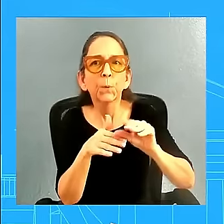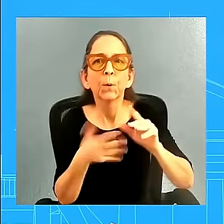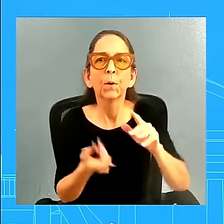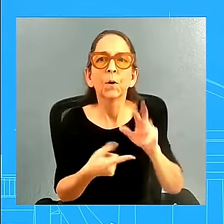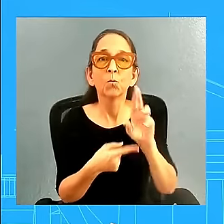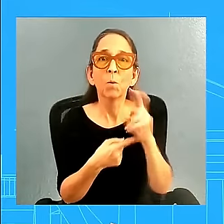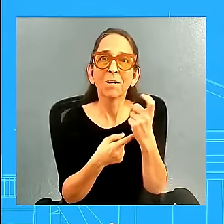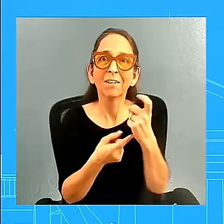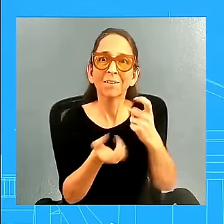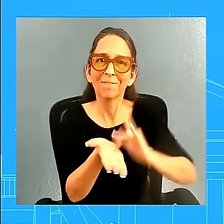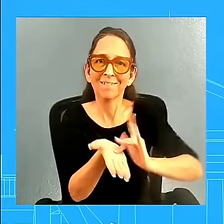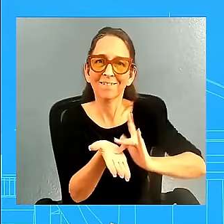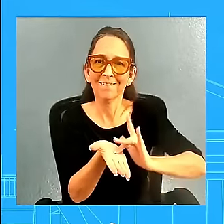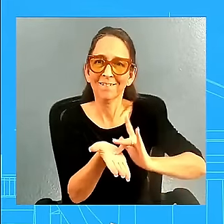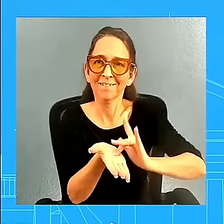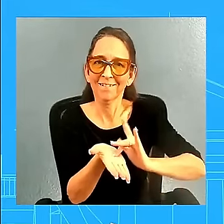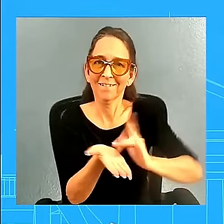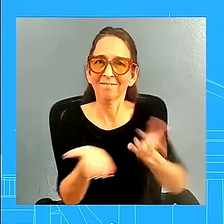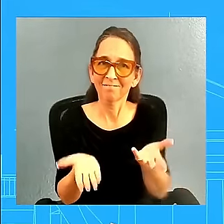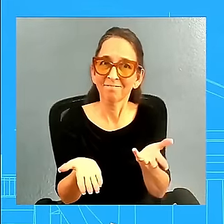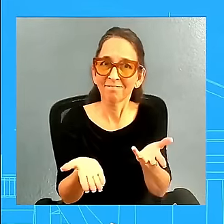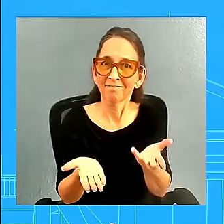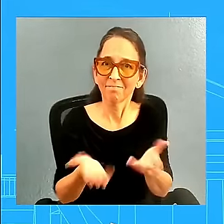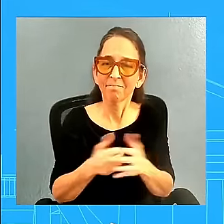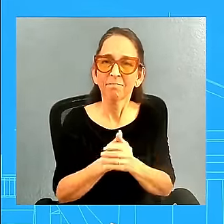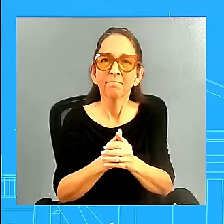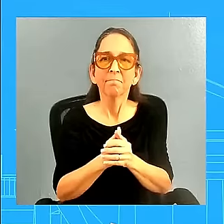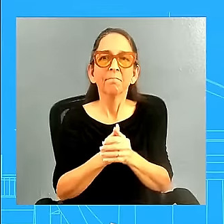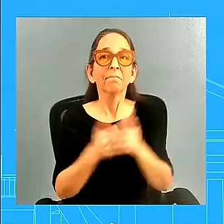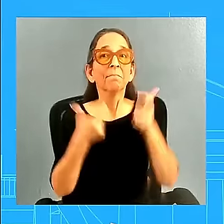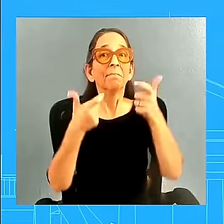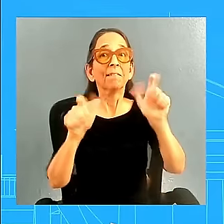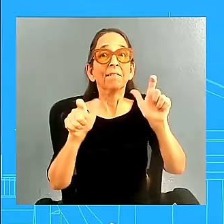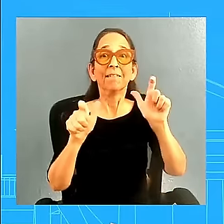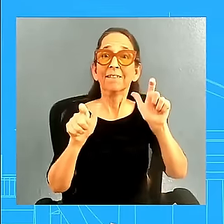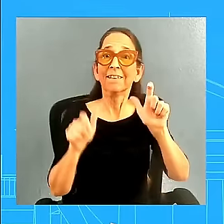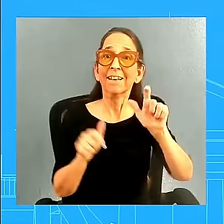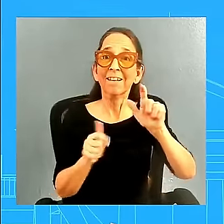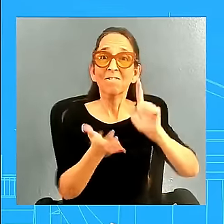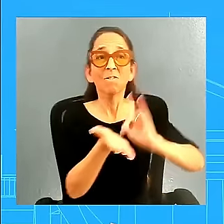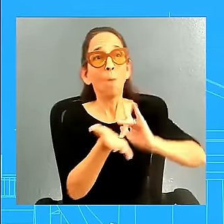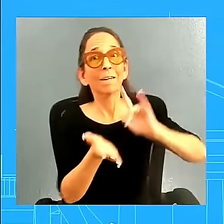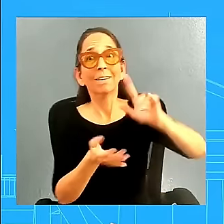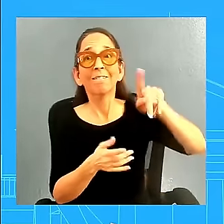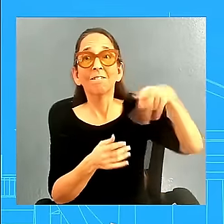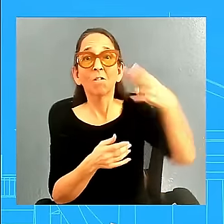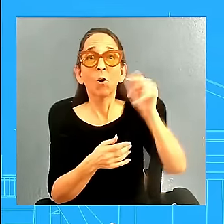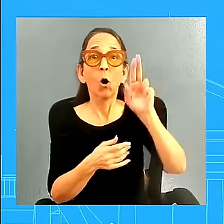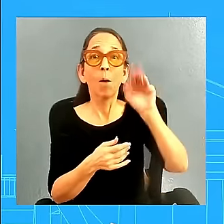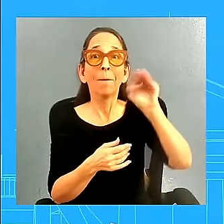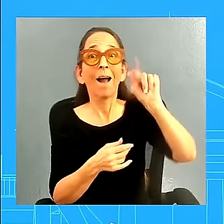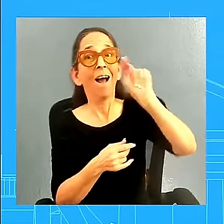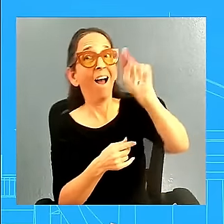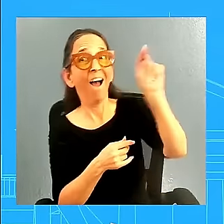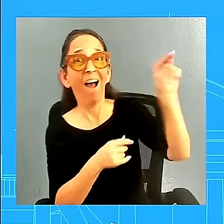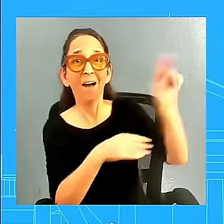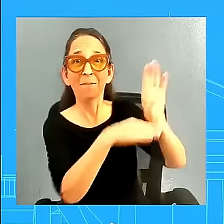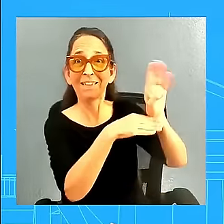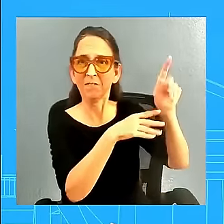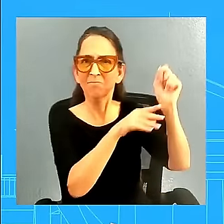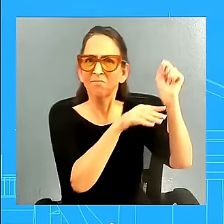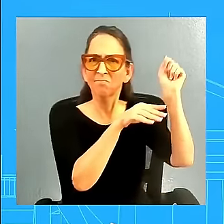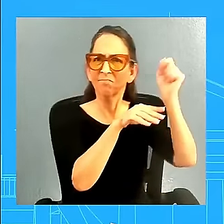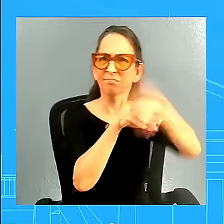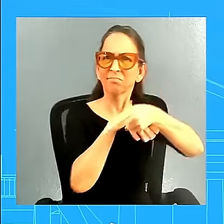farmer. He talked about the inflation reduction act, by the way, no Republican voted for that. Now it is popular with Democrats and Republicans. And this is something